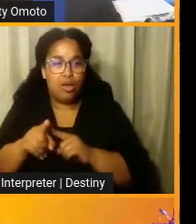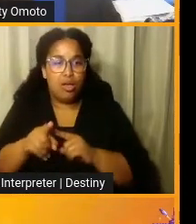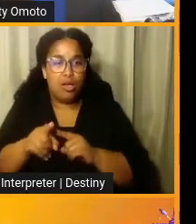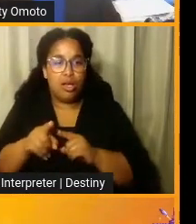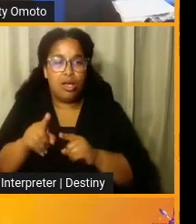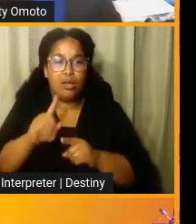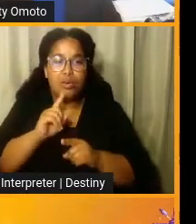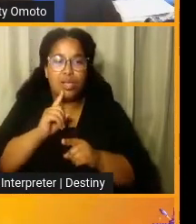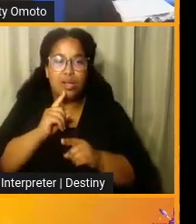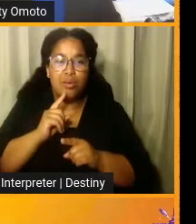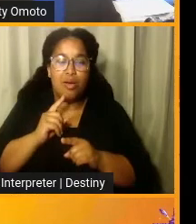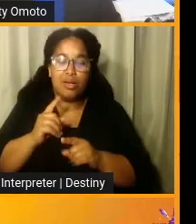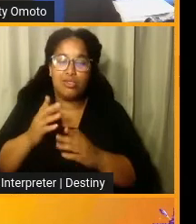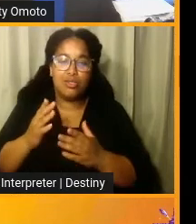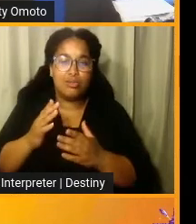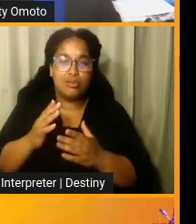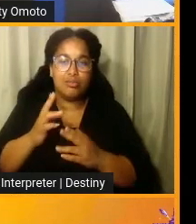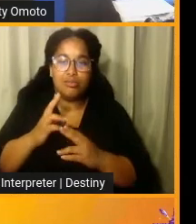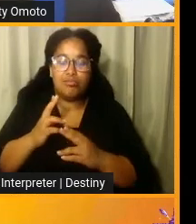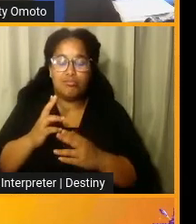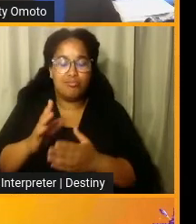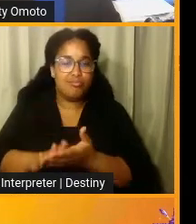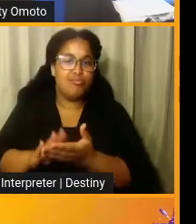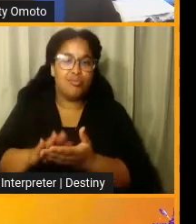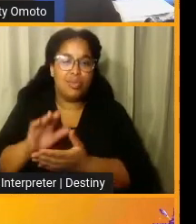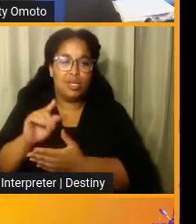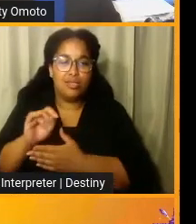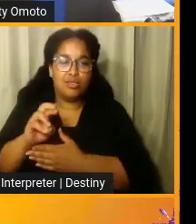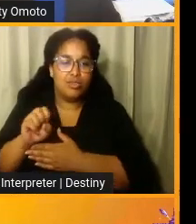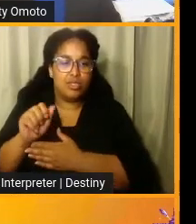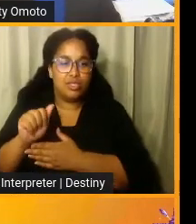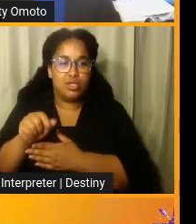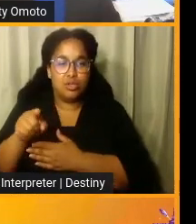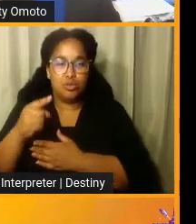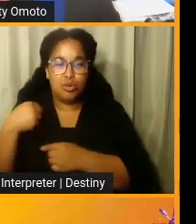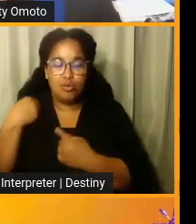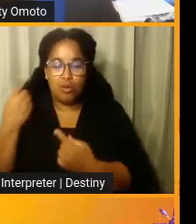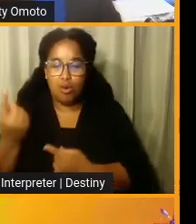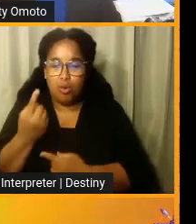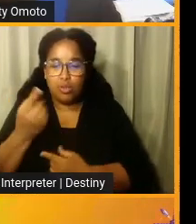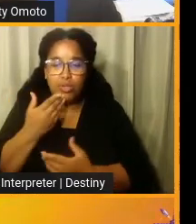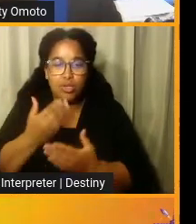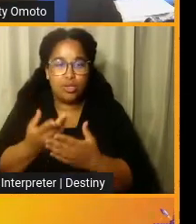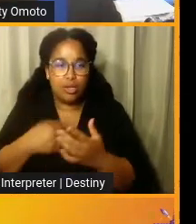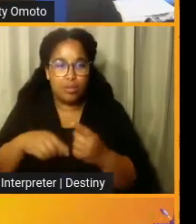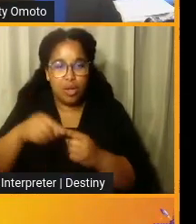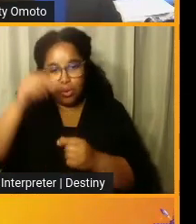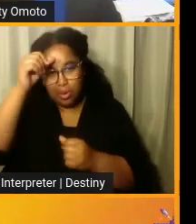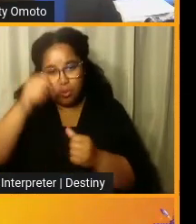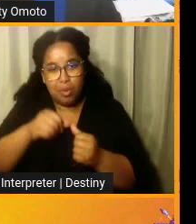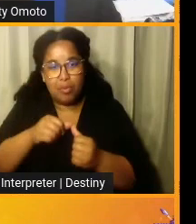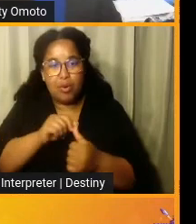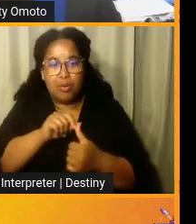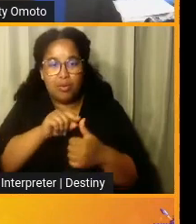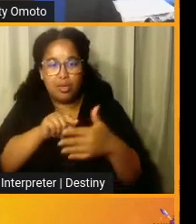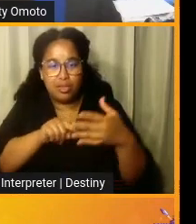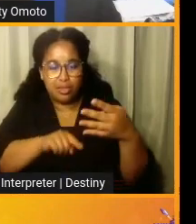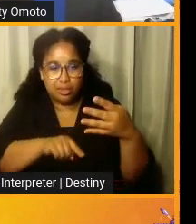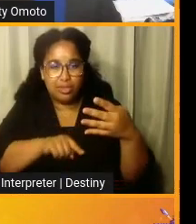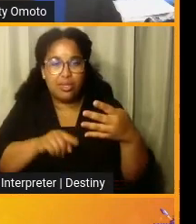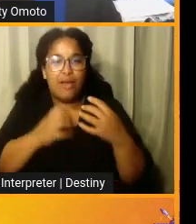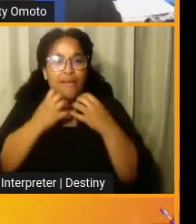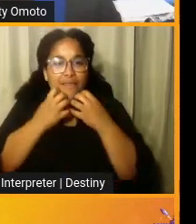again. You have always been good about remembering these values about